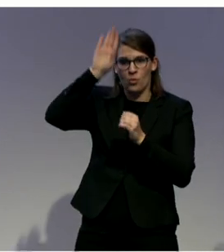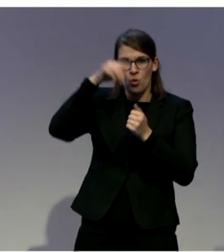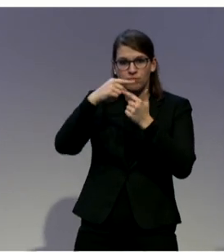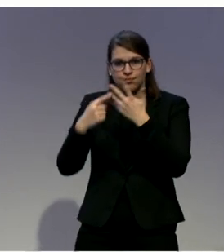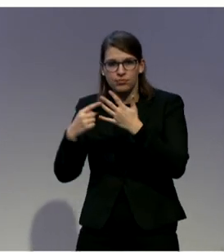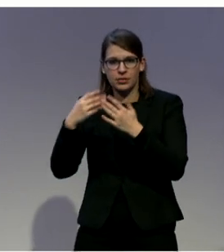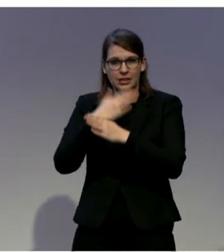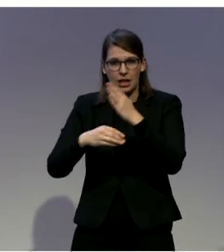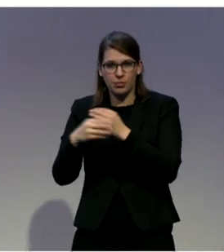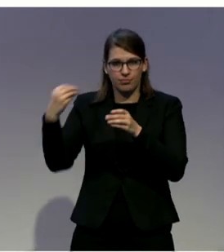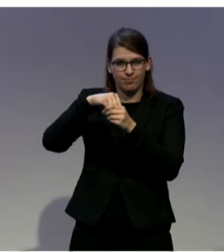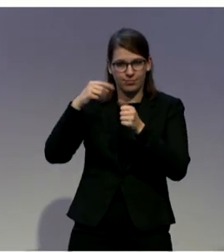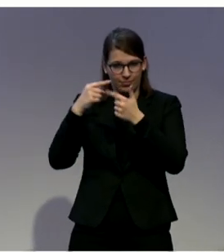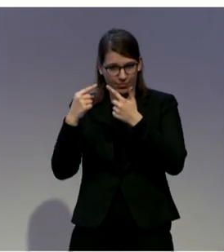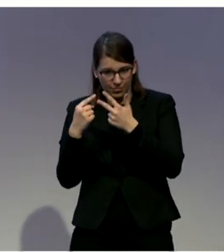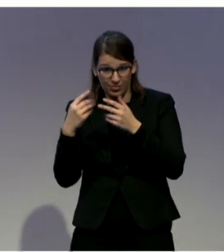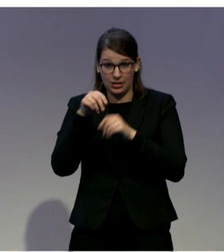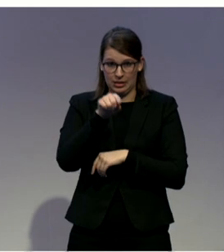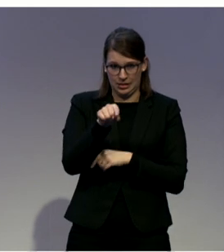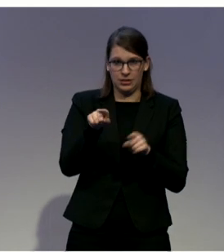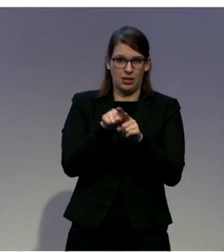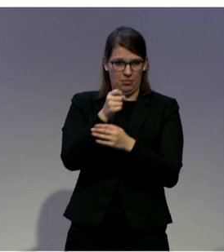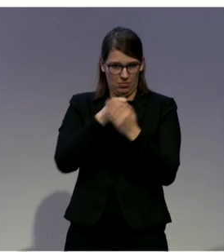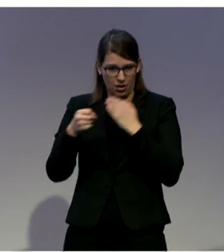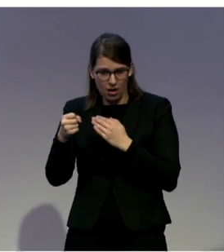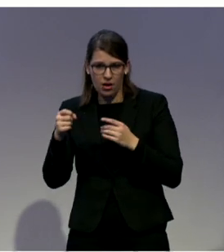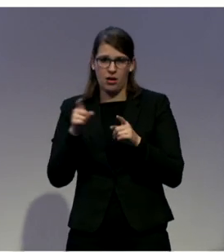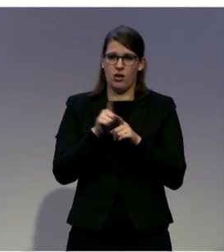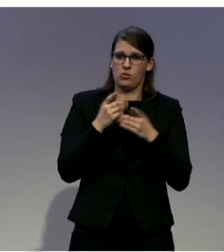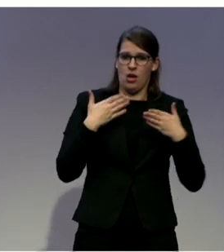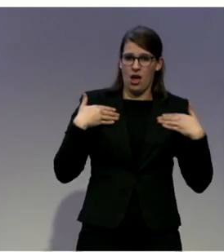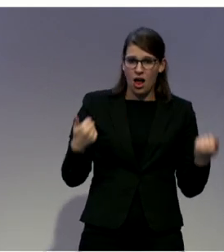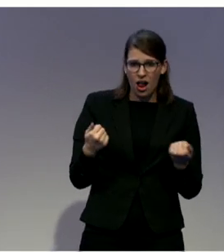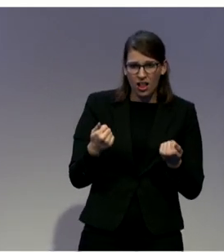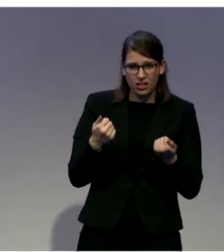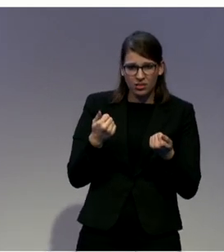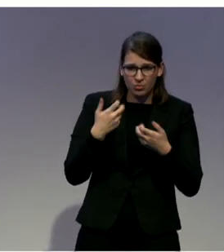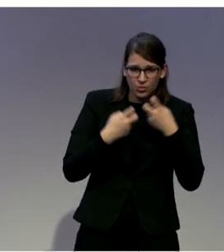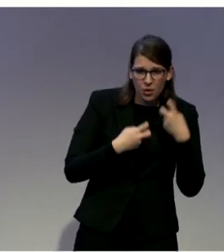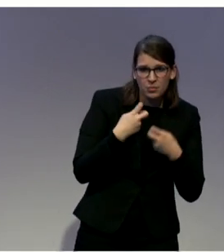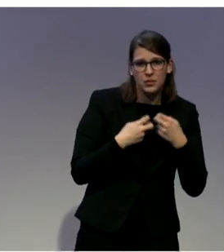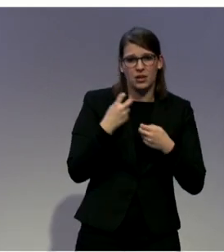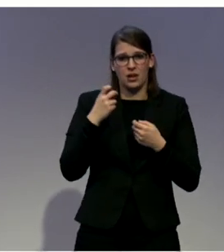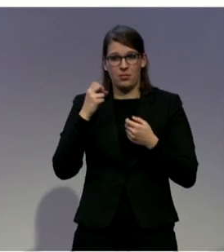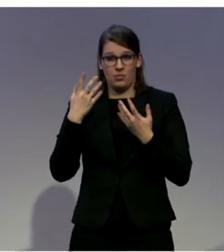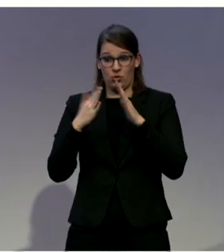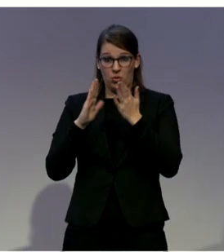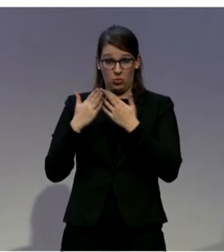problems with appropriate support live in the community. It is possible.